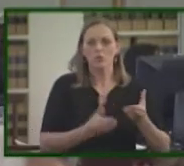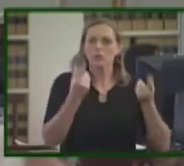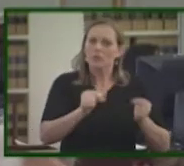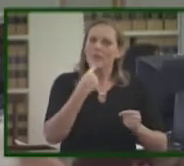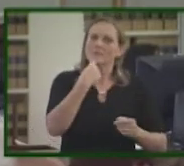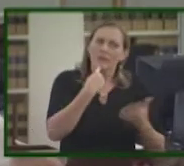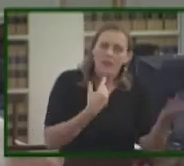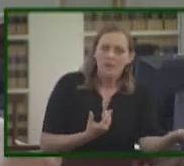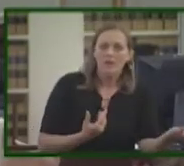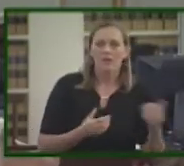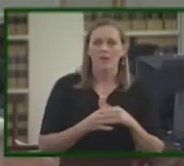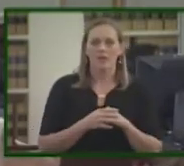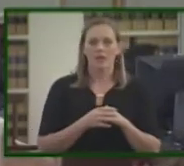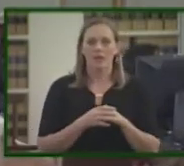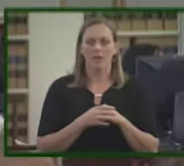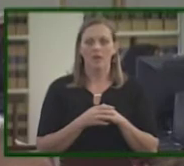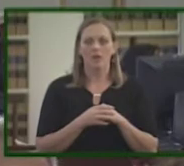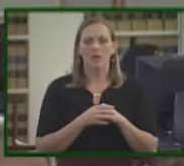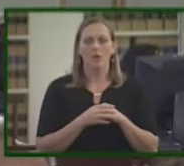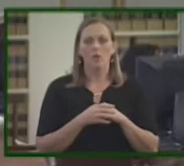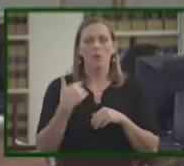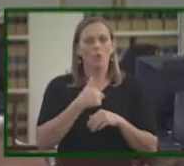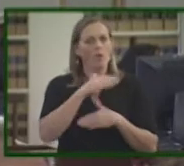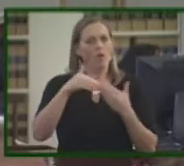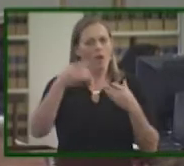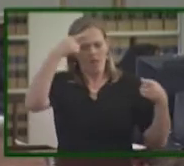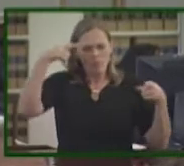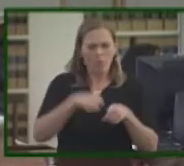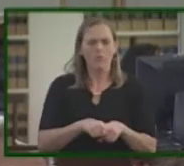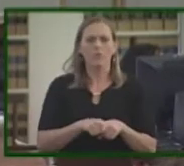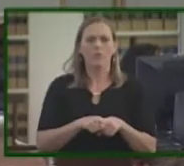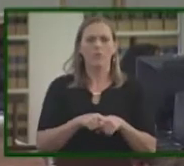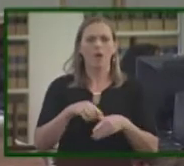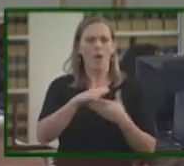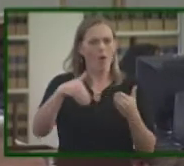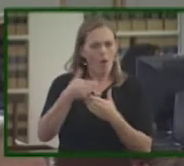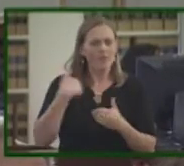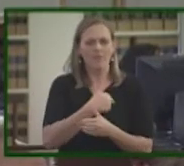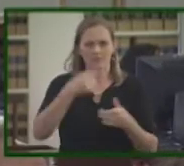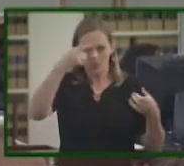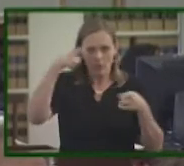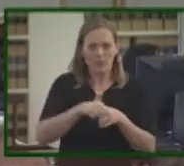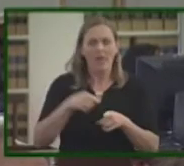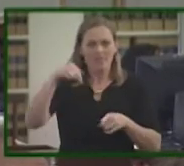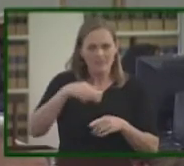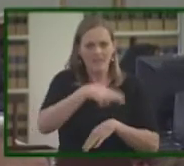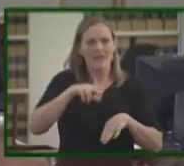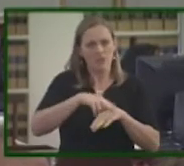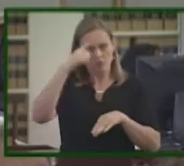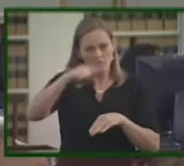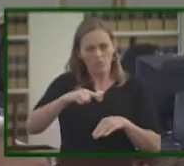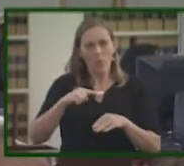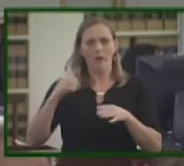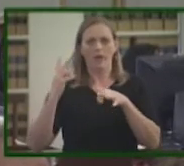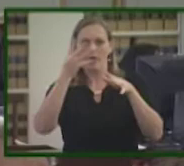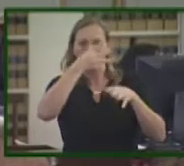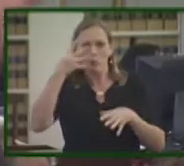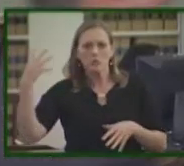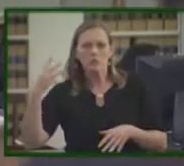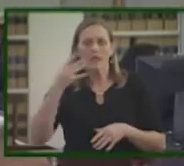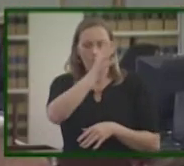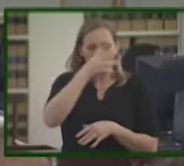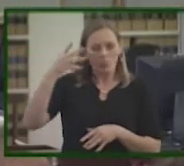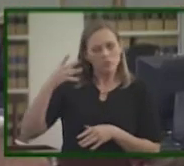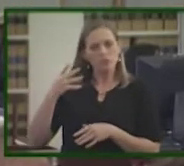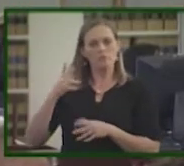stating that they intend. Of course, we all agree that this is a nation of immigrants. Immigrants built